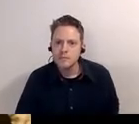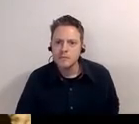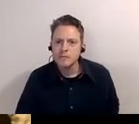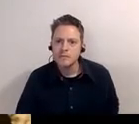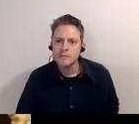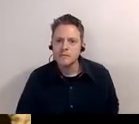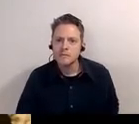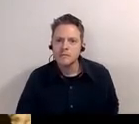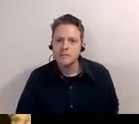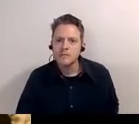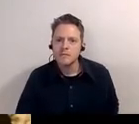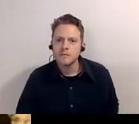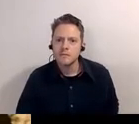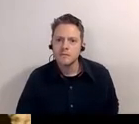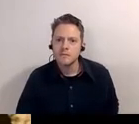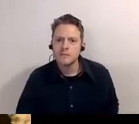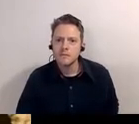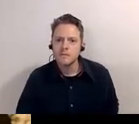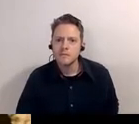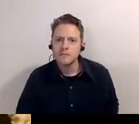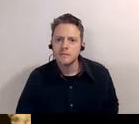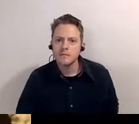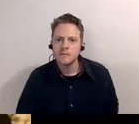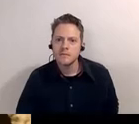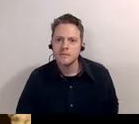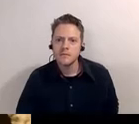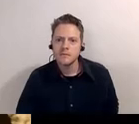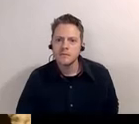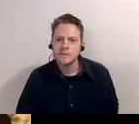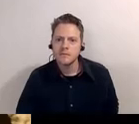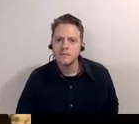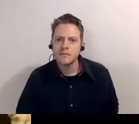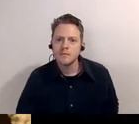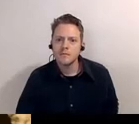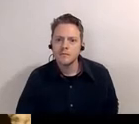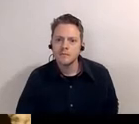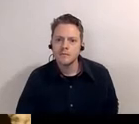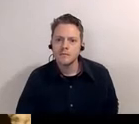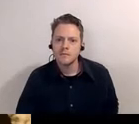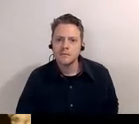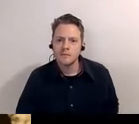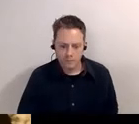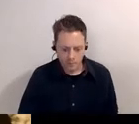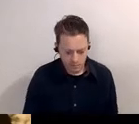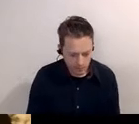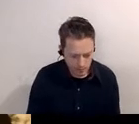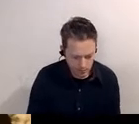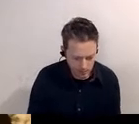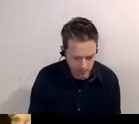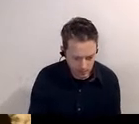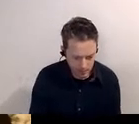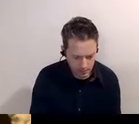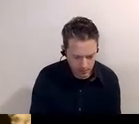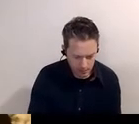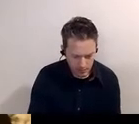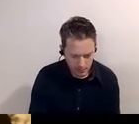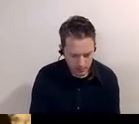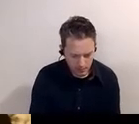right there in that very same spot all right so we can move on to the next